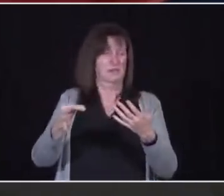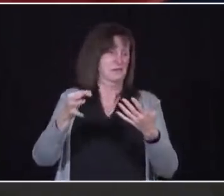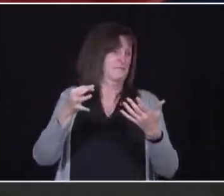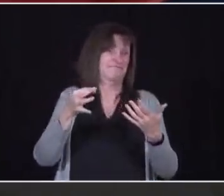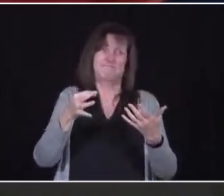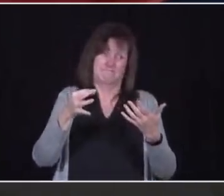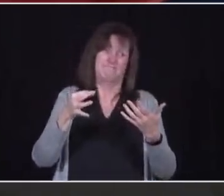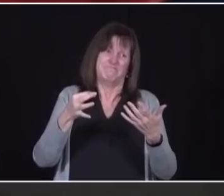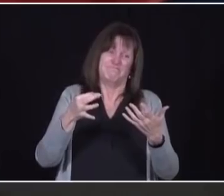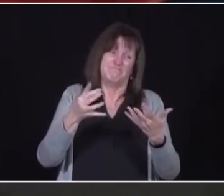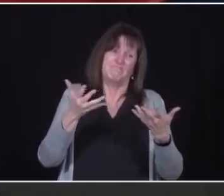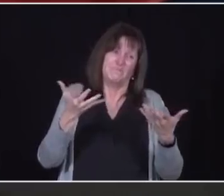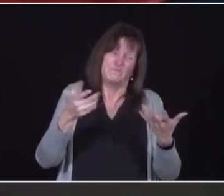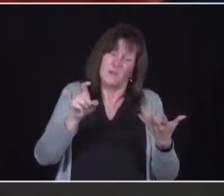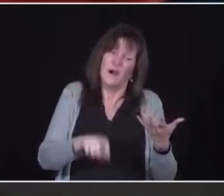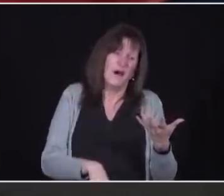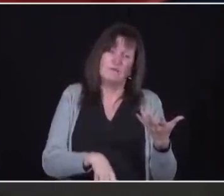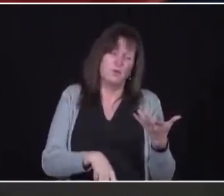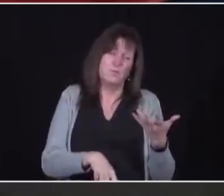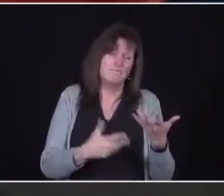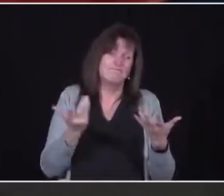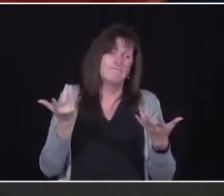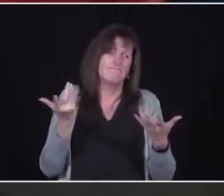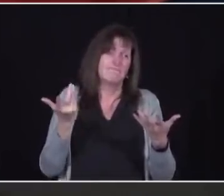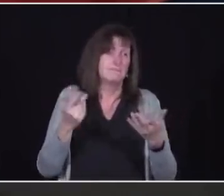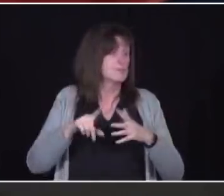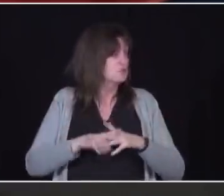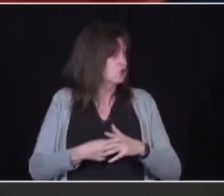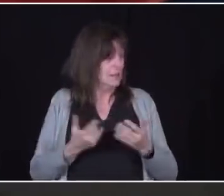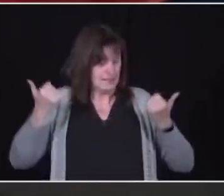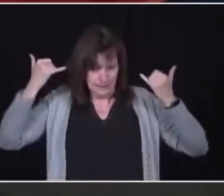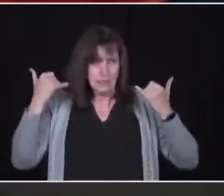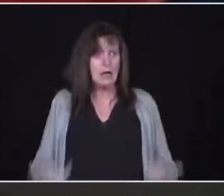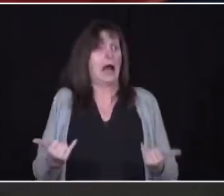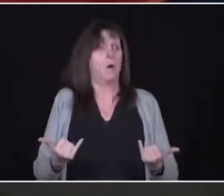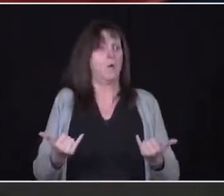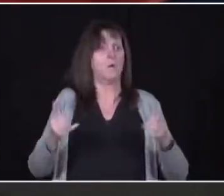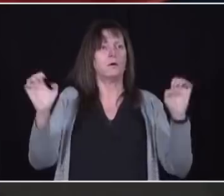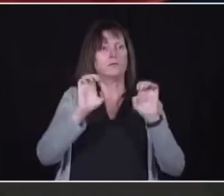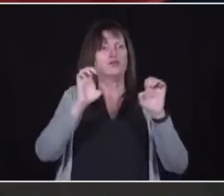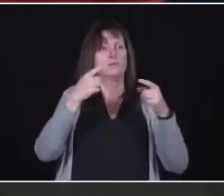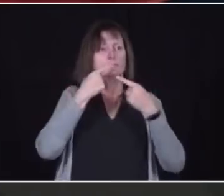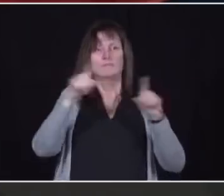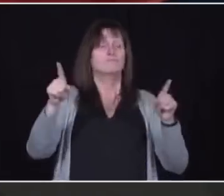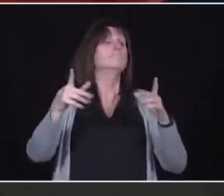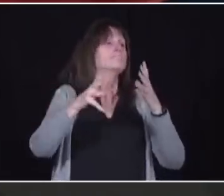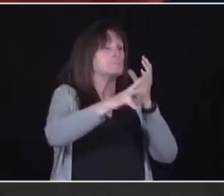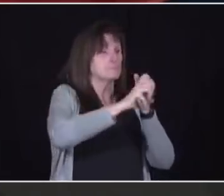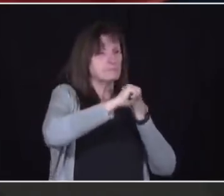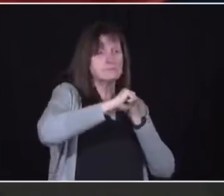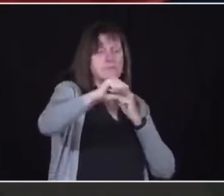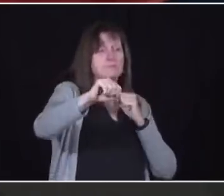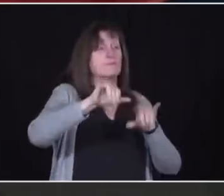So effective immediately, we're extending the emergency declaration and prolonging the stay-at-home